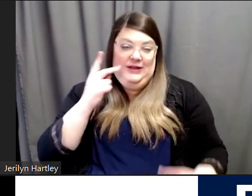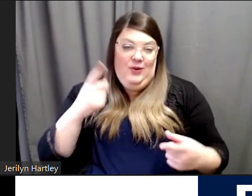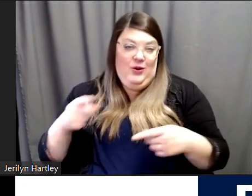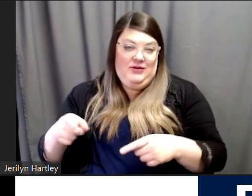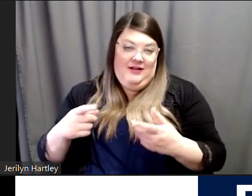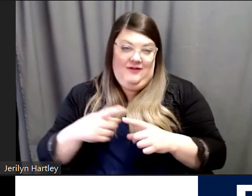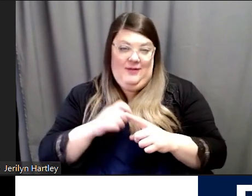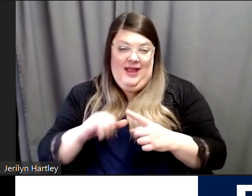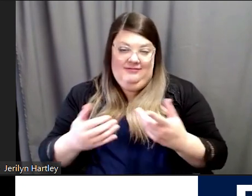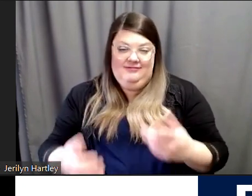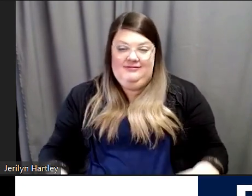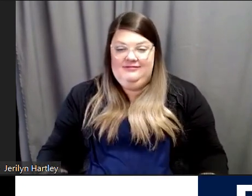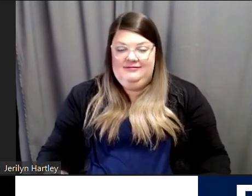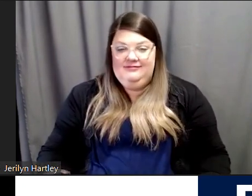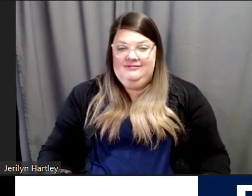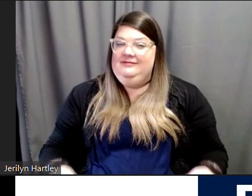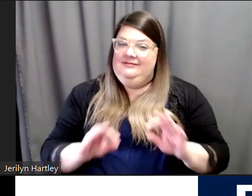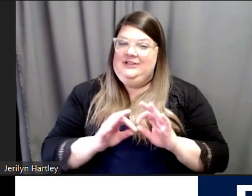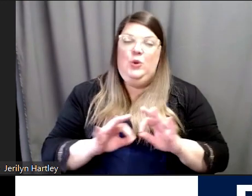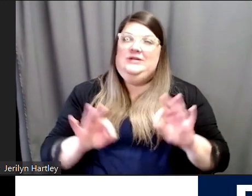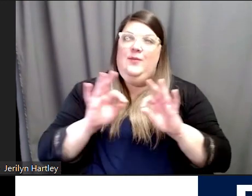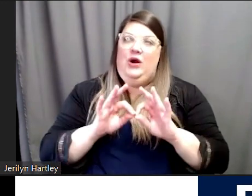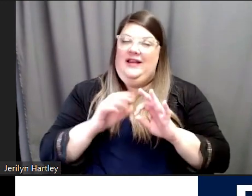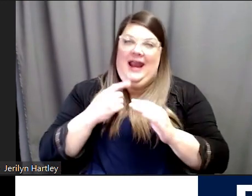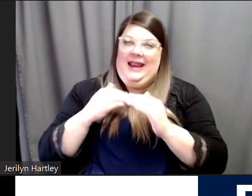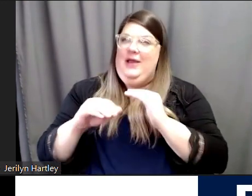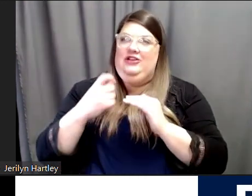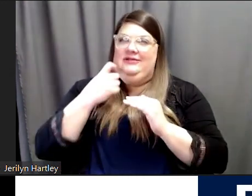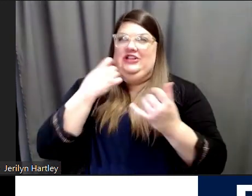so important that I sent an email just now.